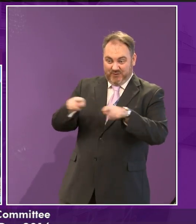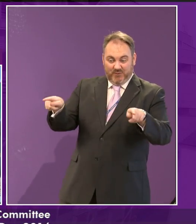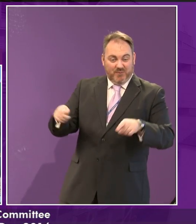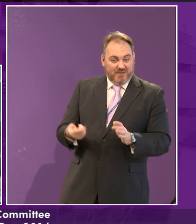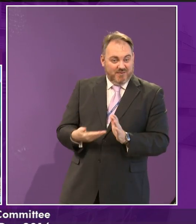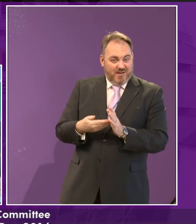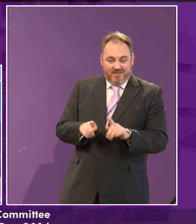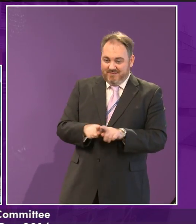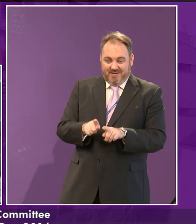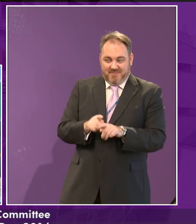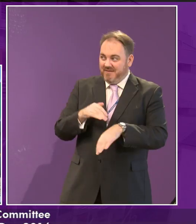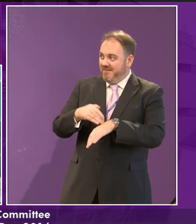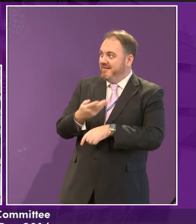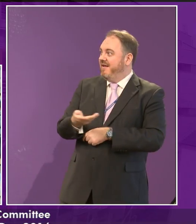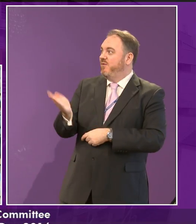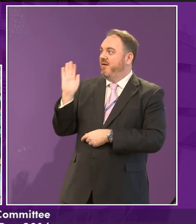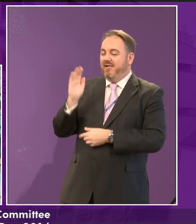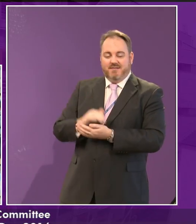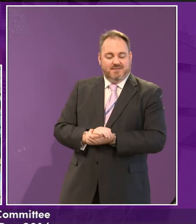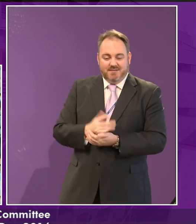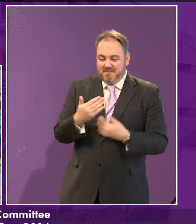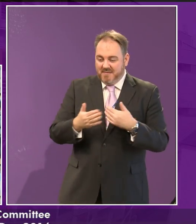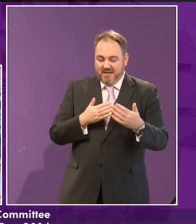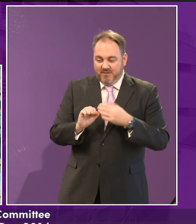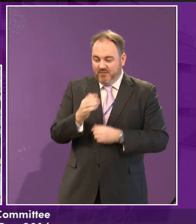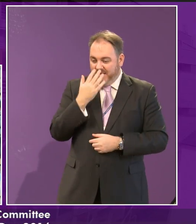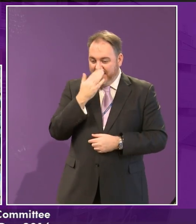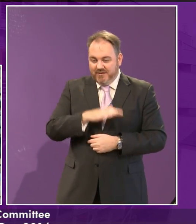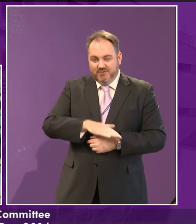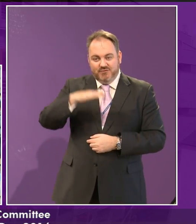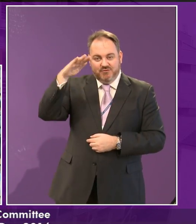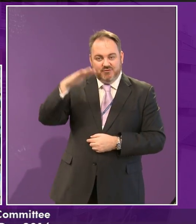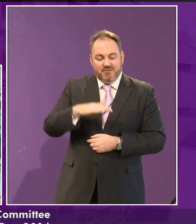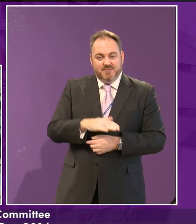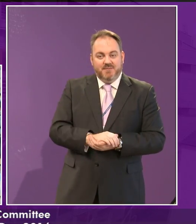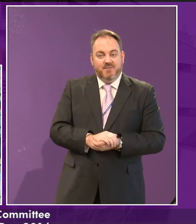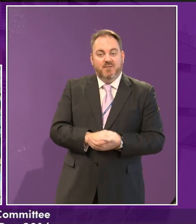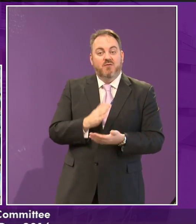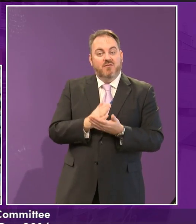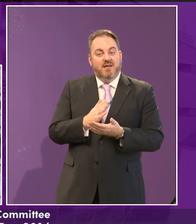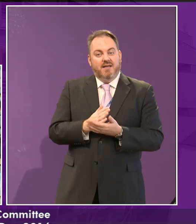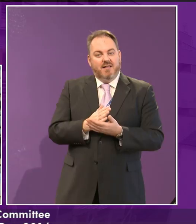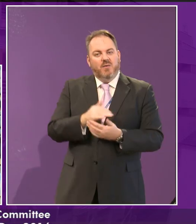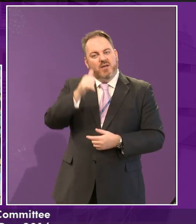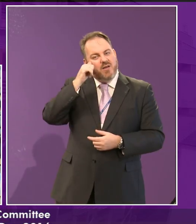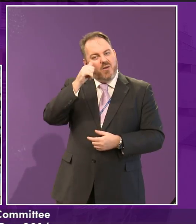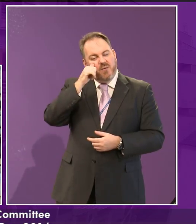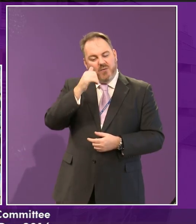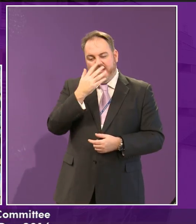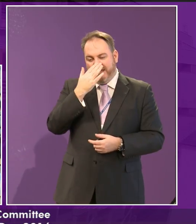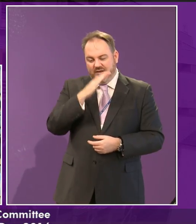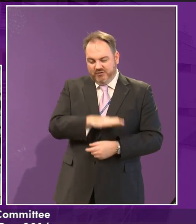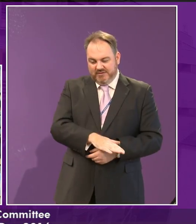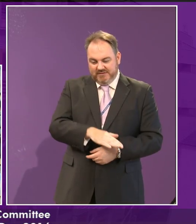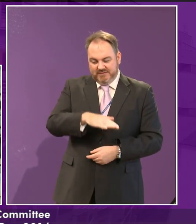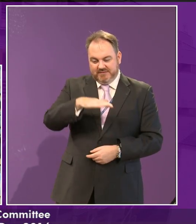deserve a stake in how we make those decisions. And if you consider that, actually, you know, we have really different ages for when